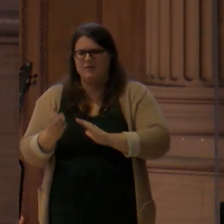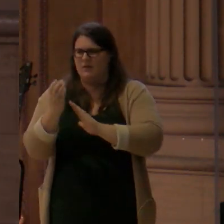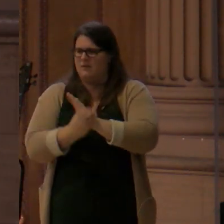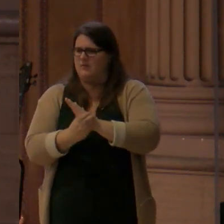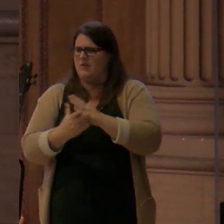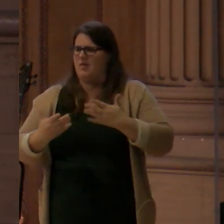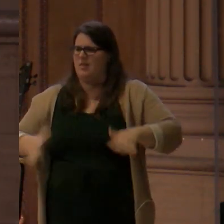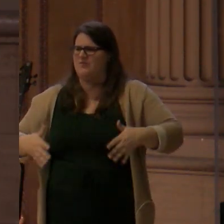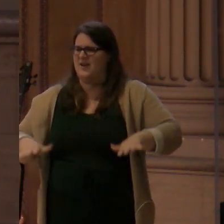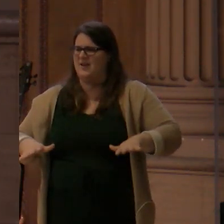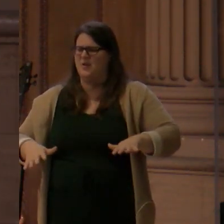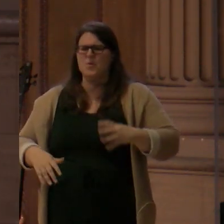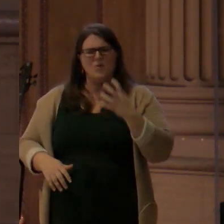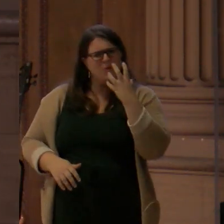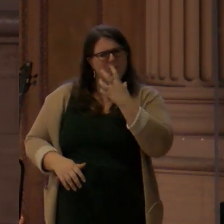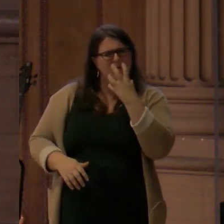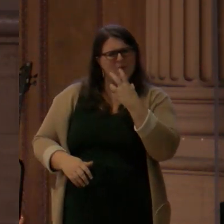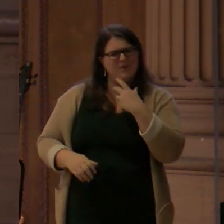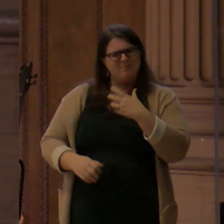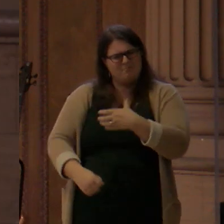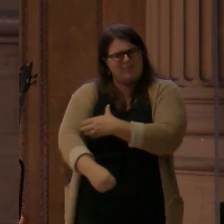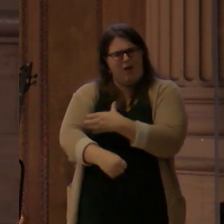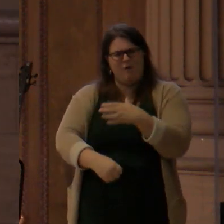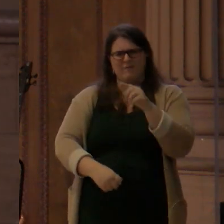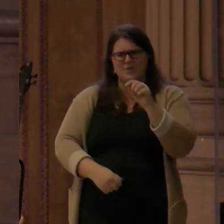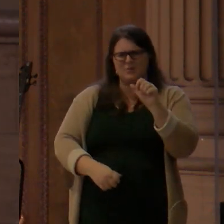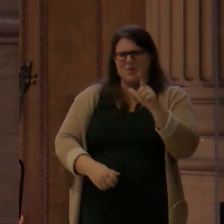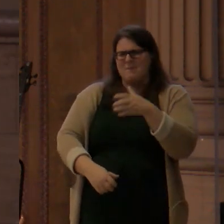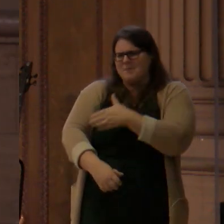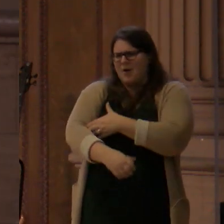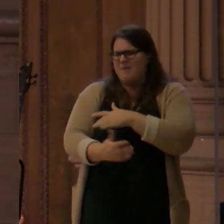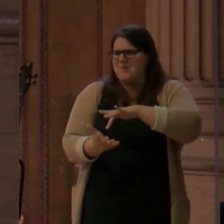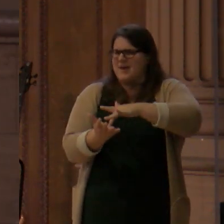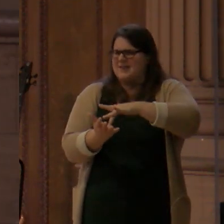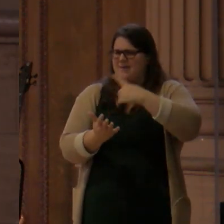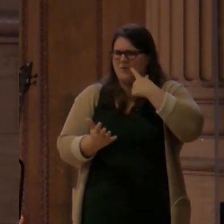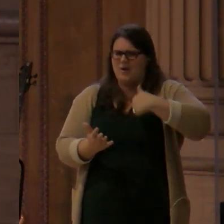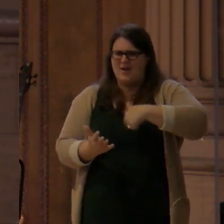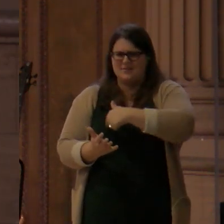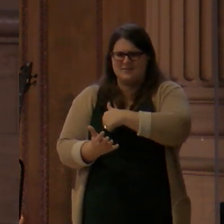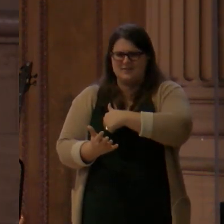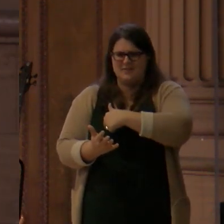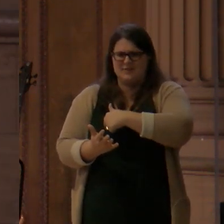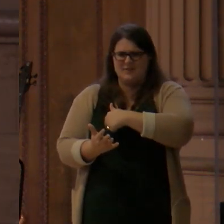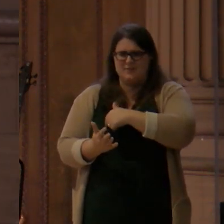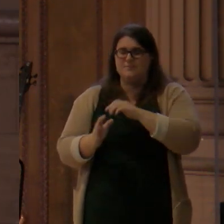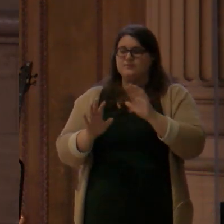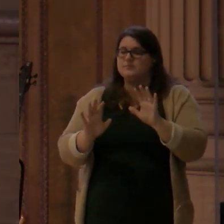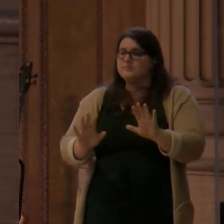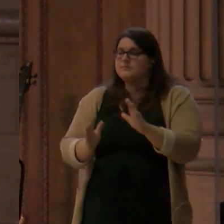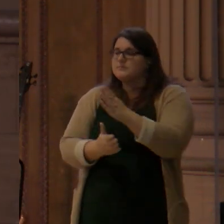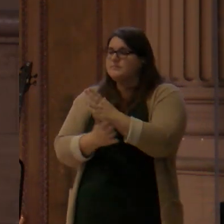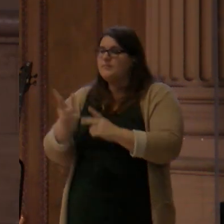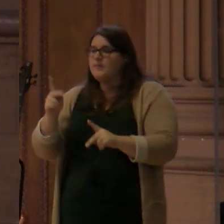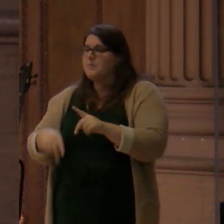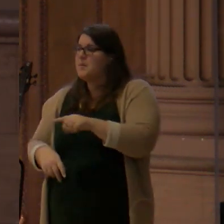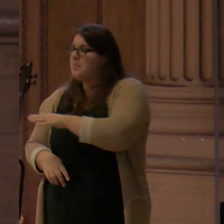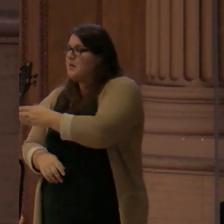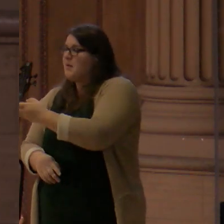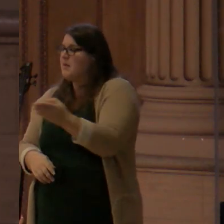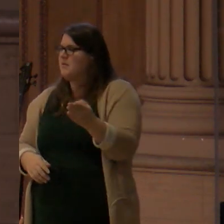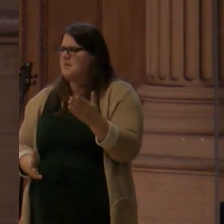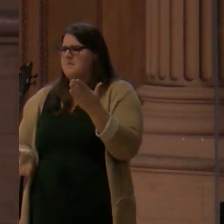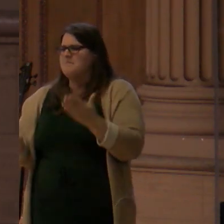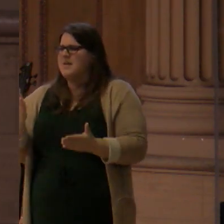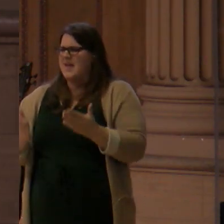you've never trusted in Him for your salvation, we need to say, you need to feel the bite of the serpent on your soul today. You need to